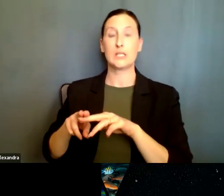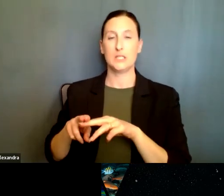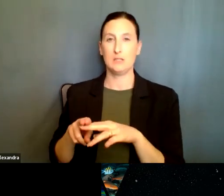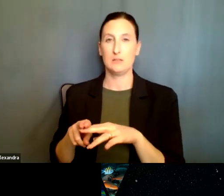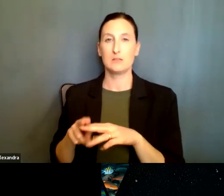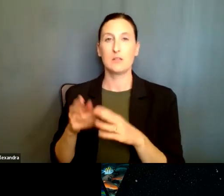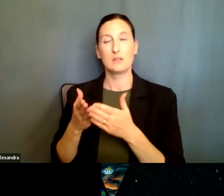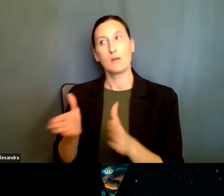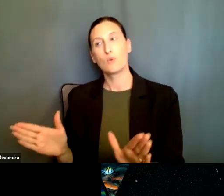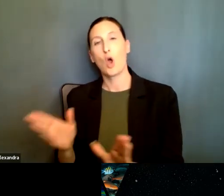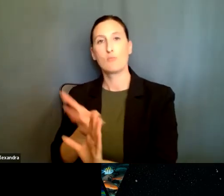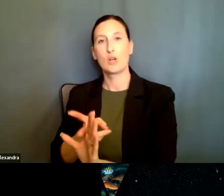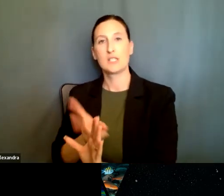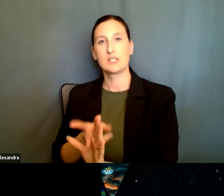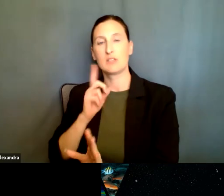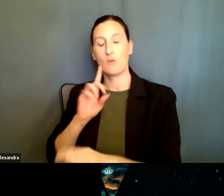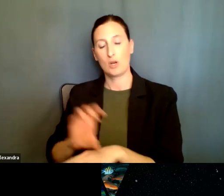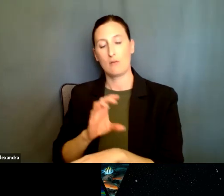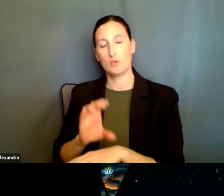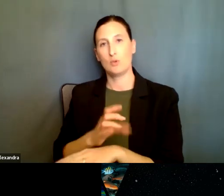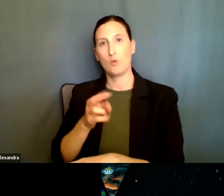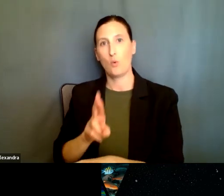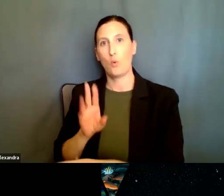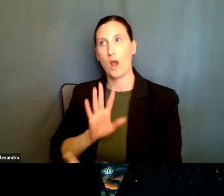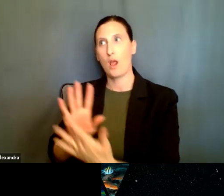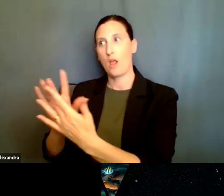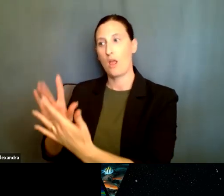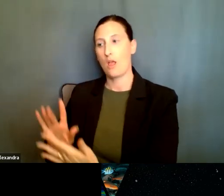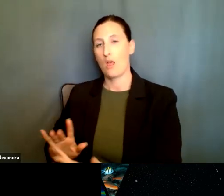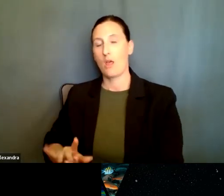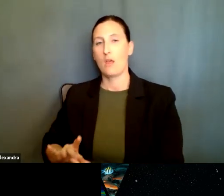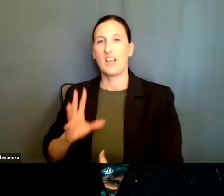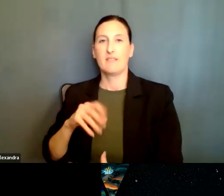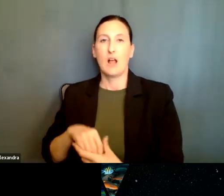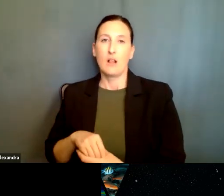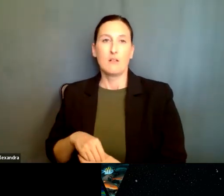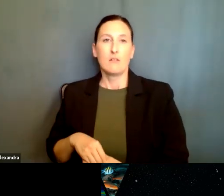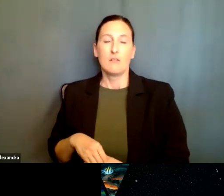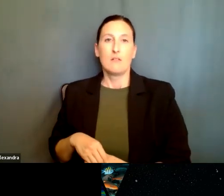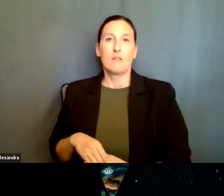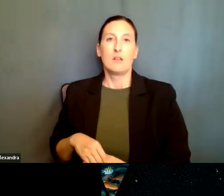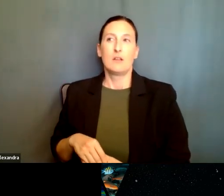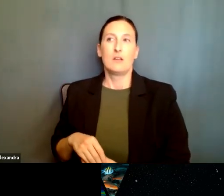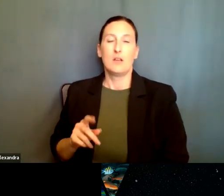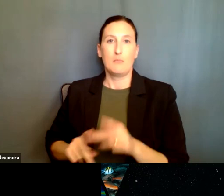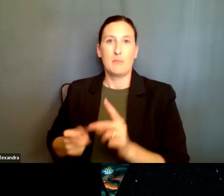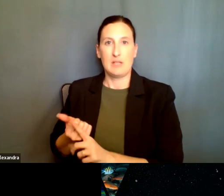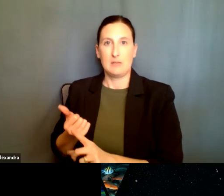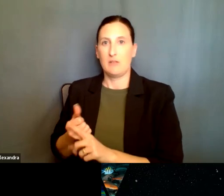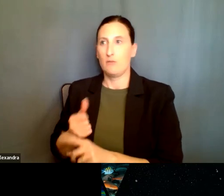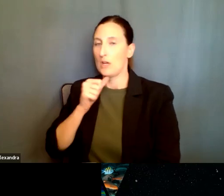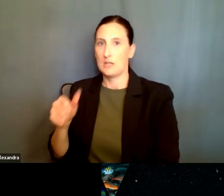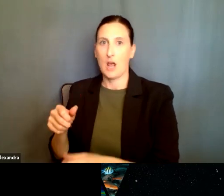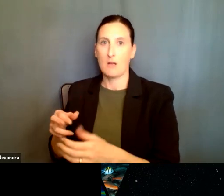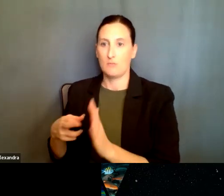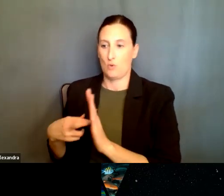broader participation in computing or reach out and evolve, um, underserved, uh, underserved categories,